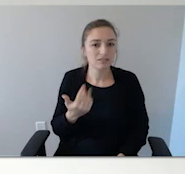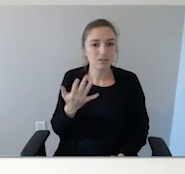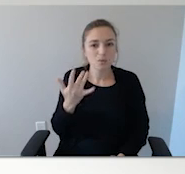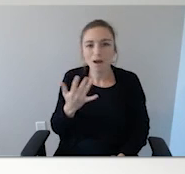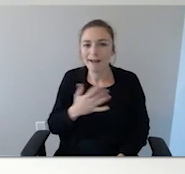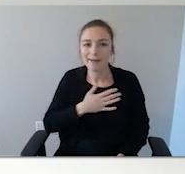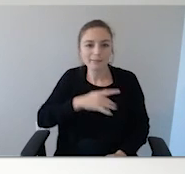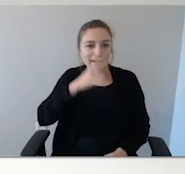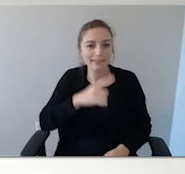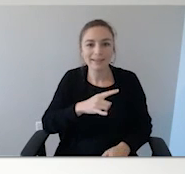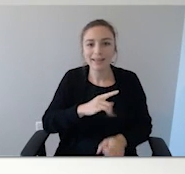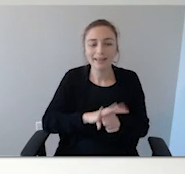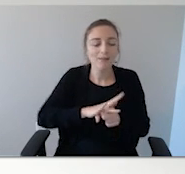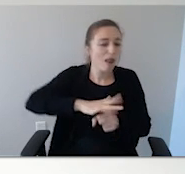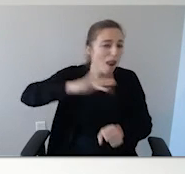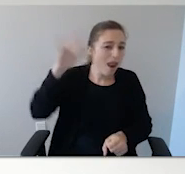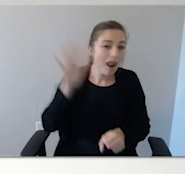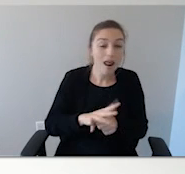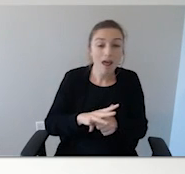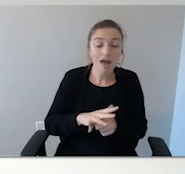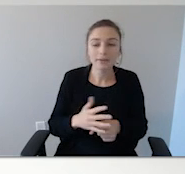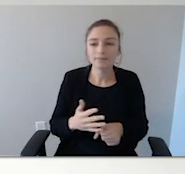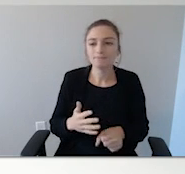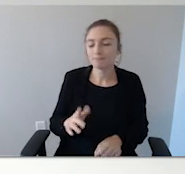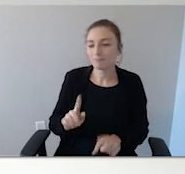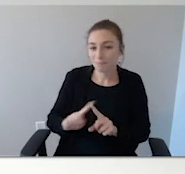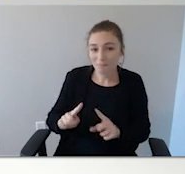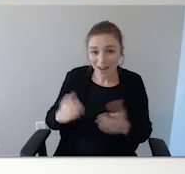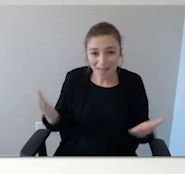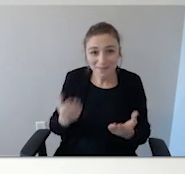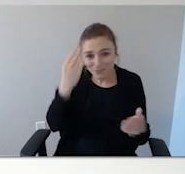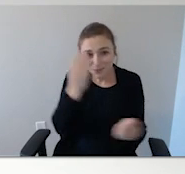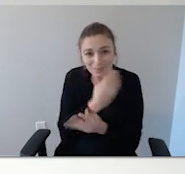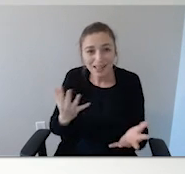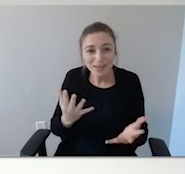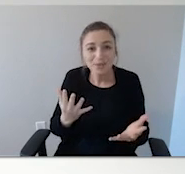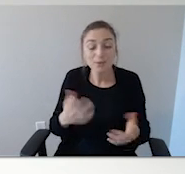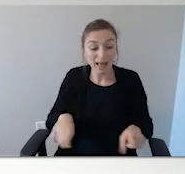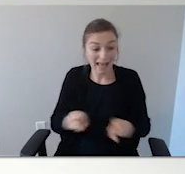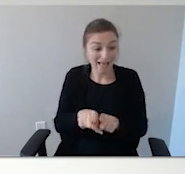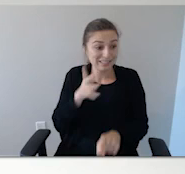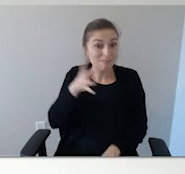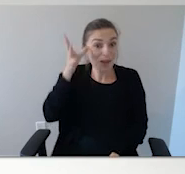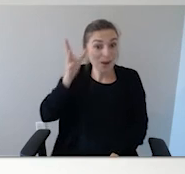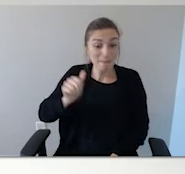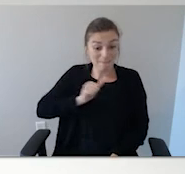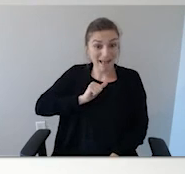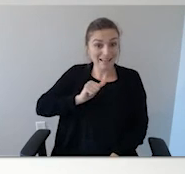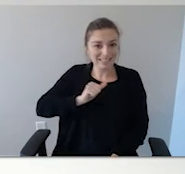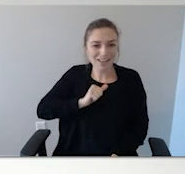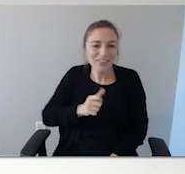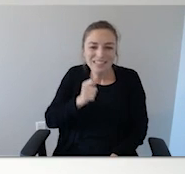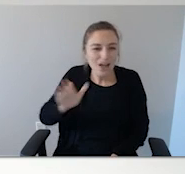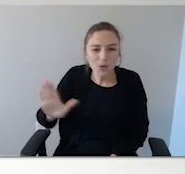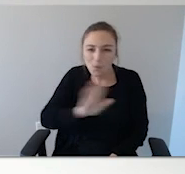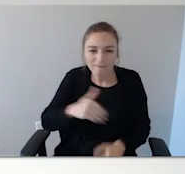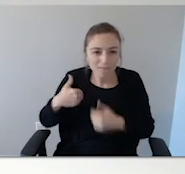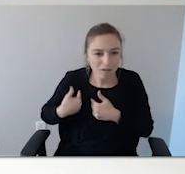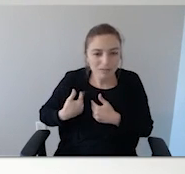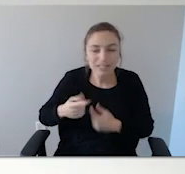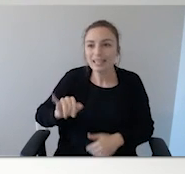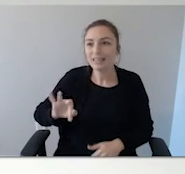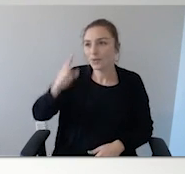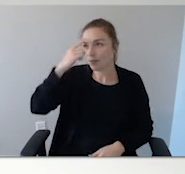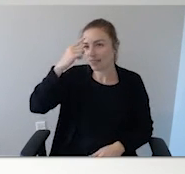in Walmart or wherever they're having a meltdown. Well, I'm here to tell you as a parent myself, it's not our fault. So if you were thinking that with